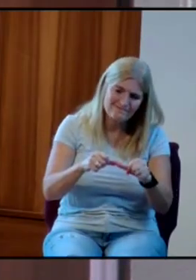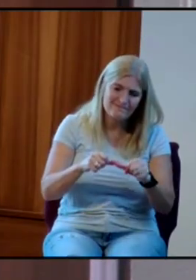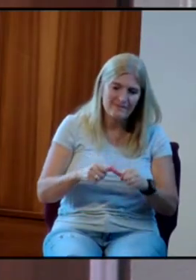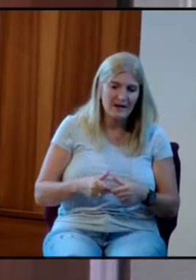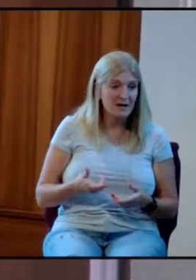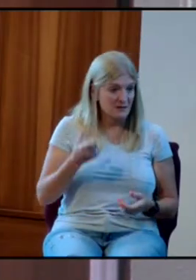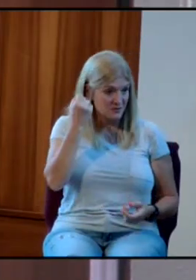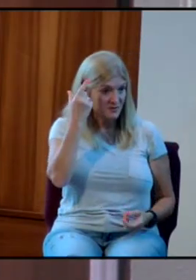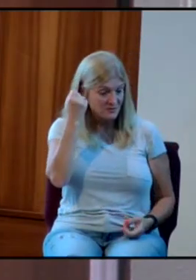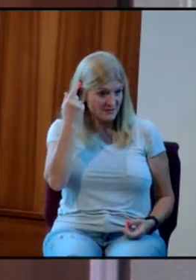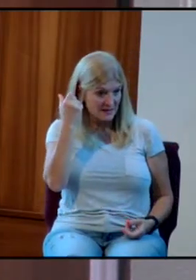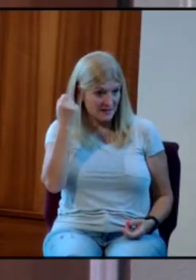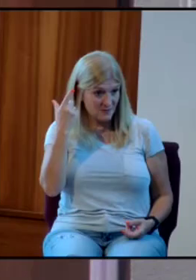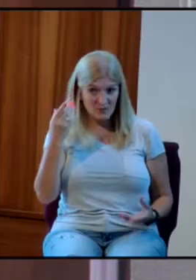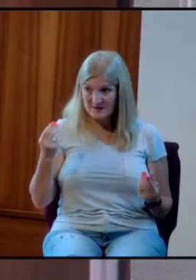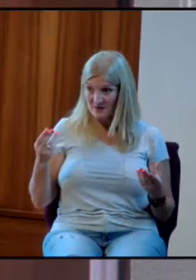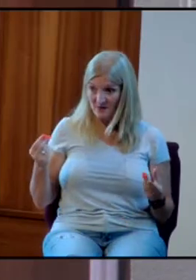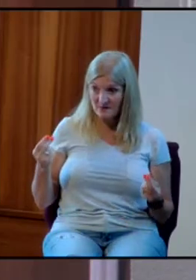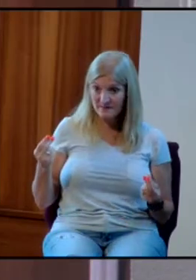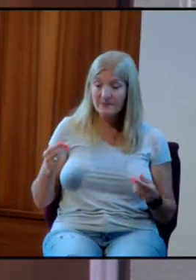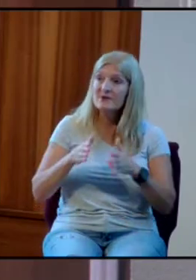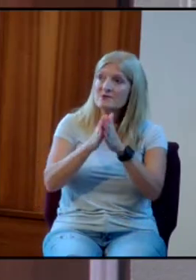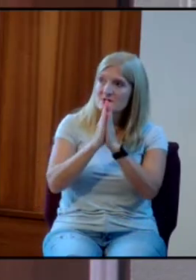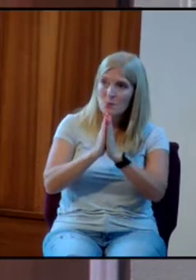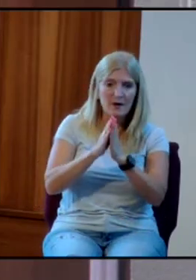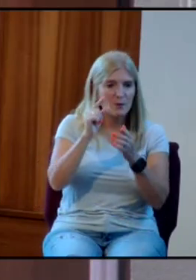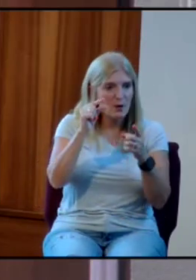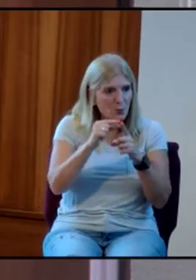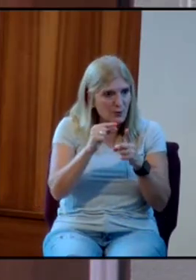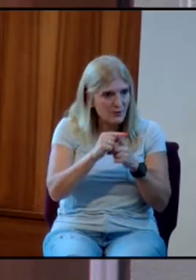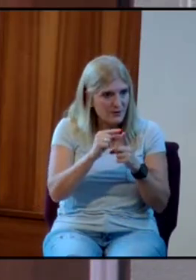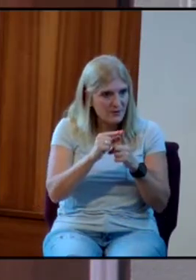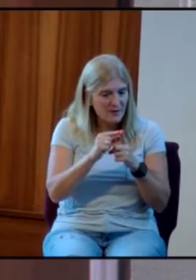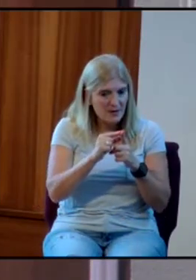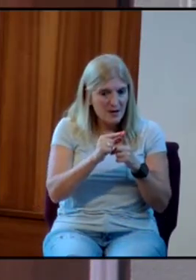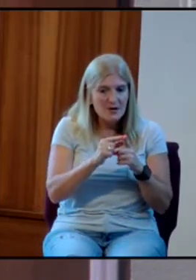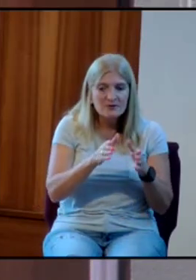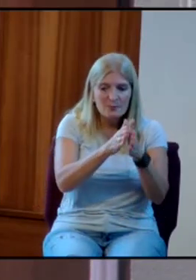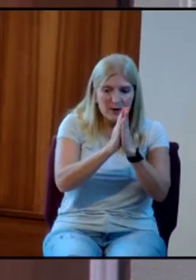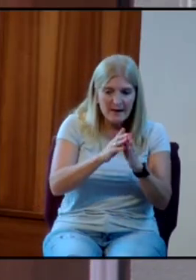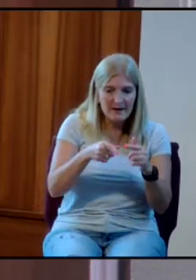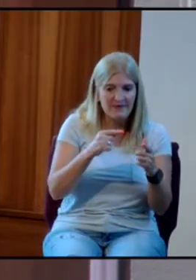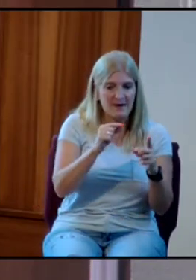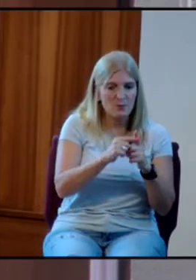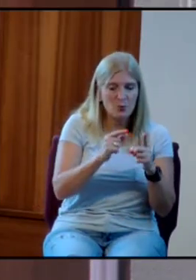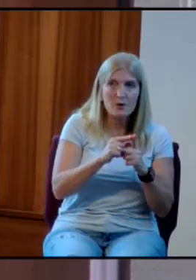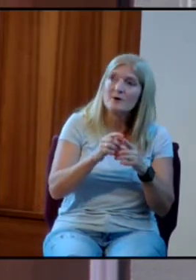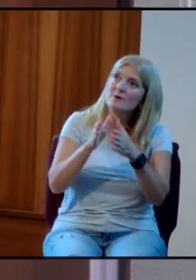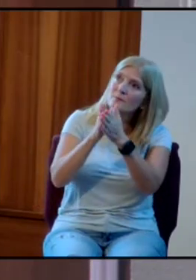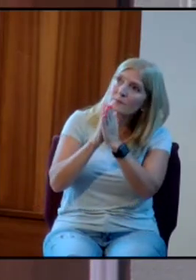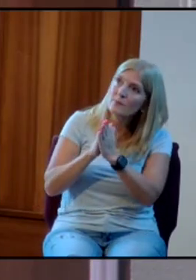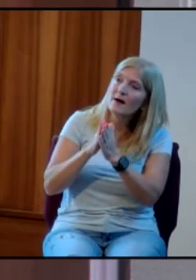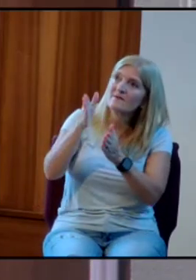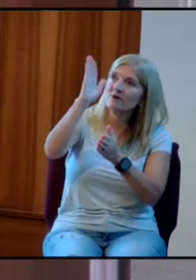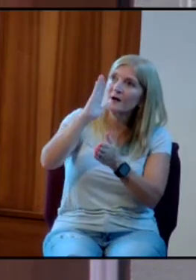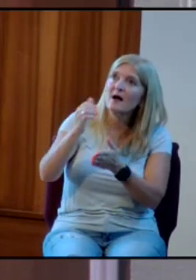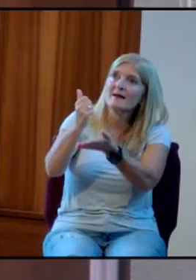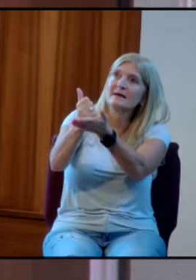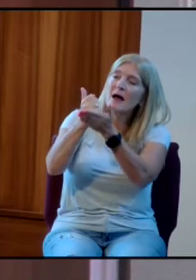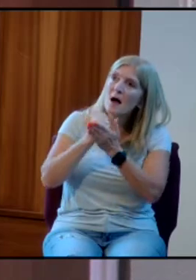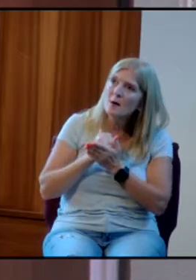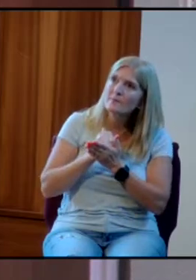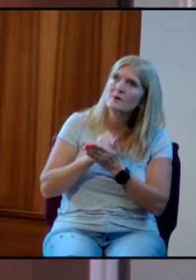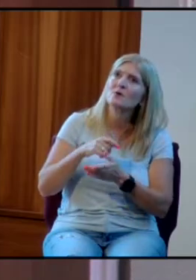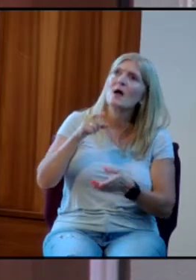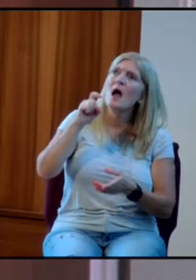I'm doing? I'm taking, I'm saying, I want to be a good man. I'm going to the Bible, finding what the Bible says about being a good man. And then I'm saying to God,